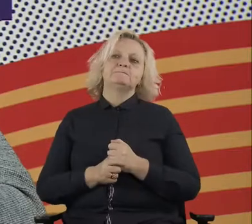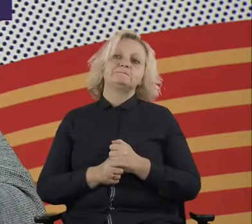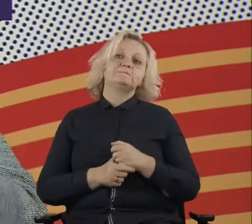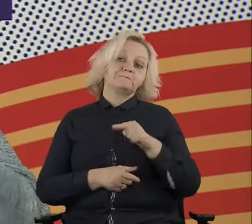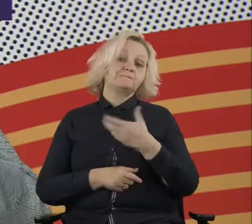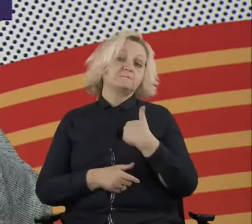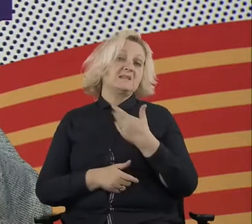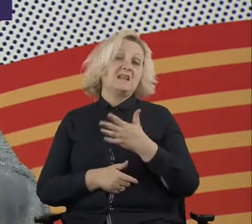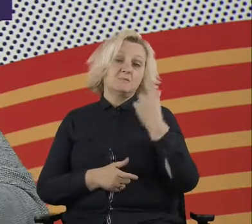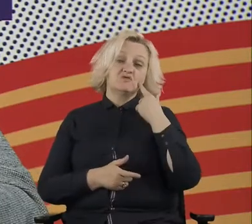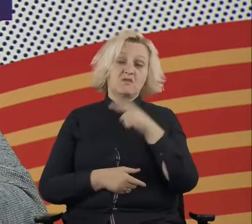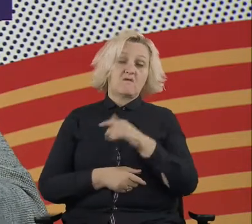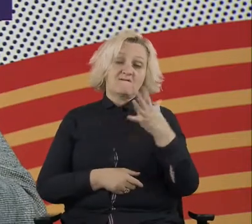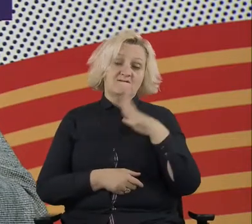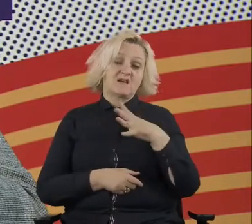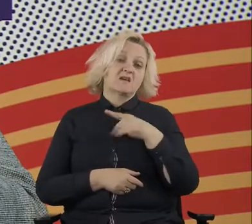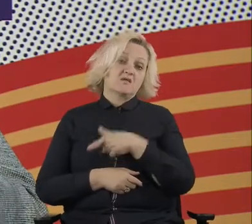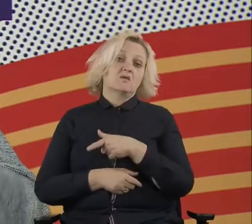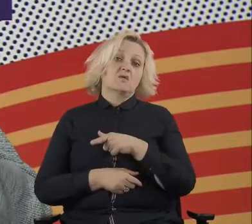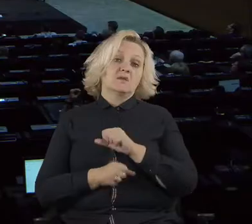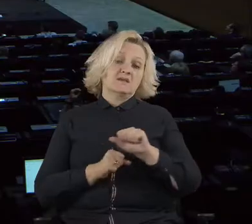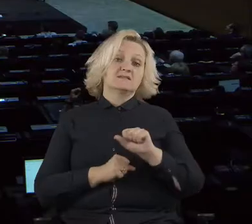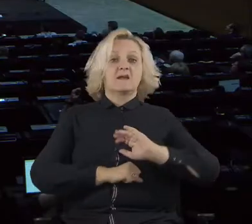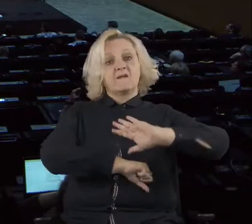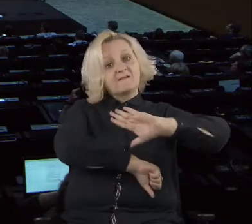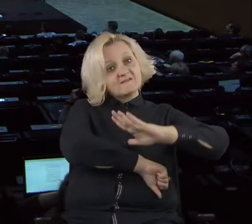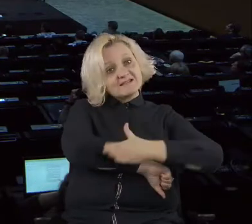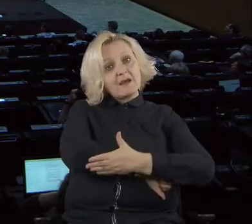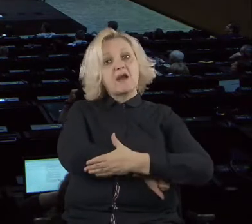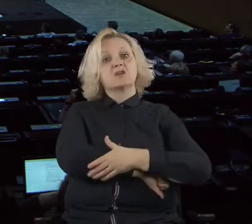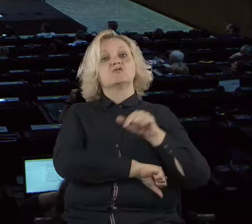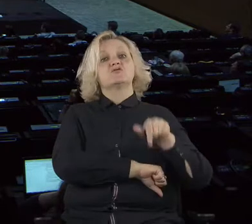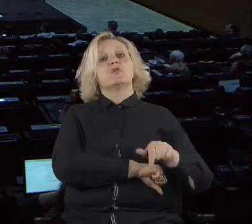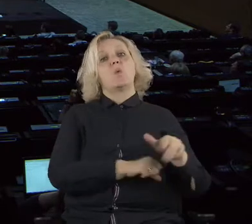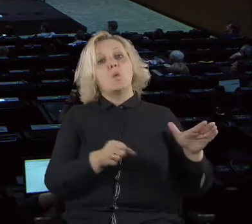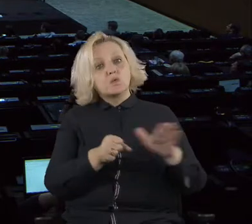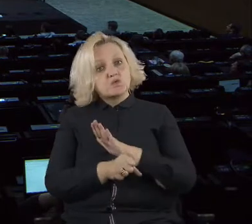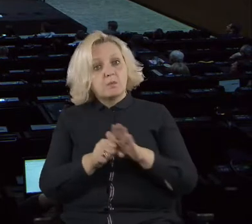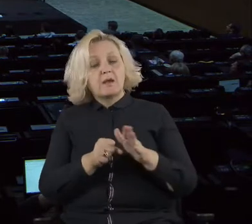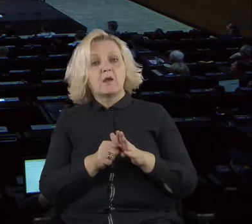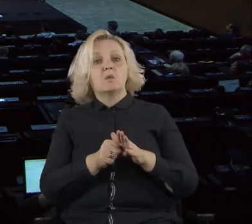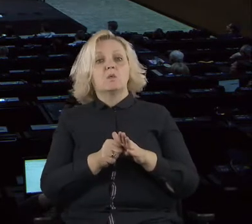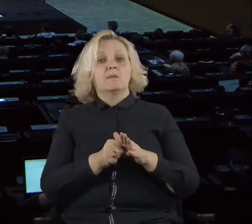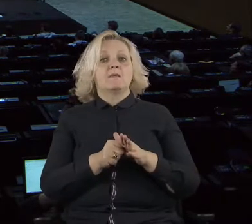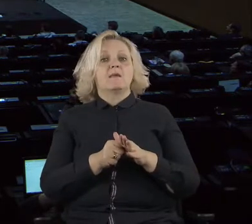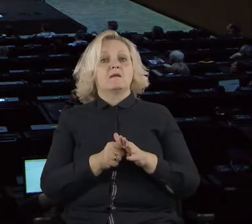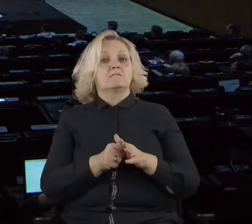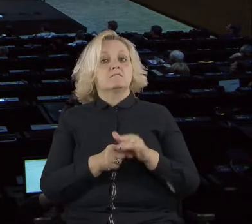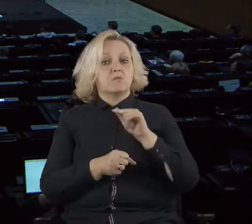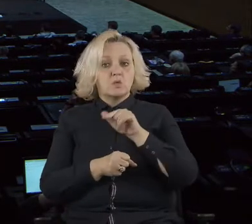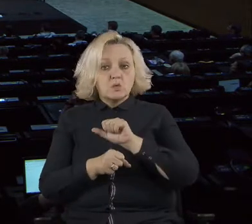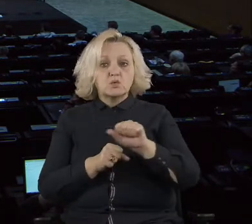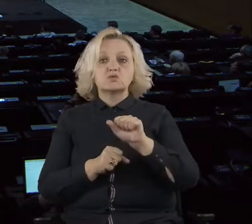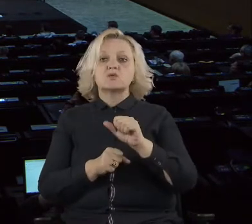system, when they complement the offline participation of the already existing communities, rather than just, uh,